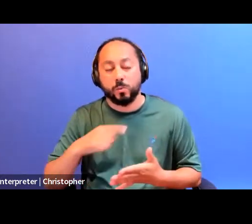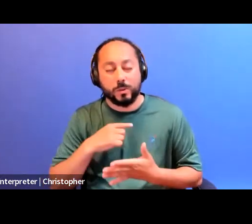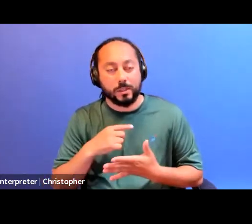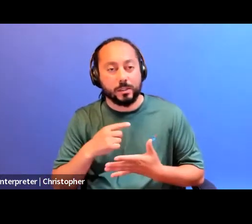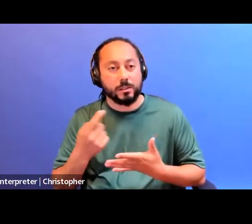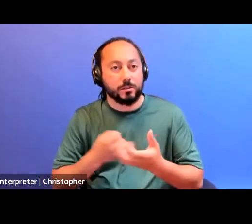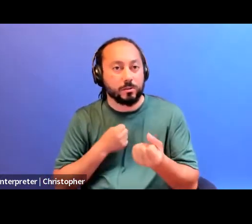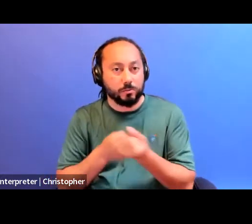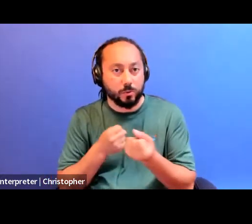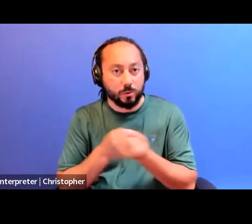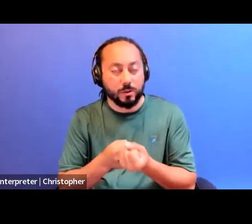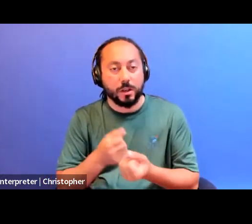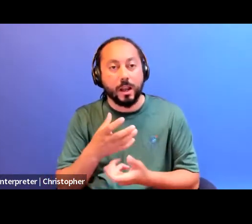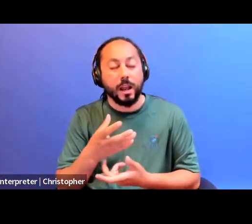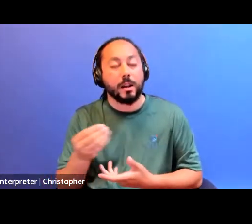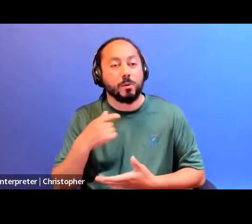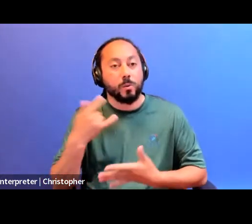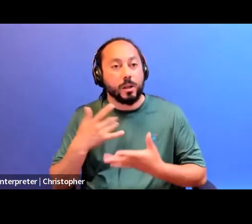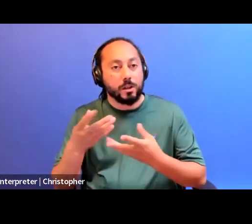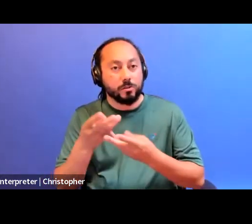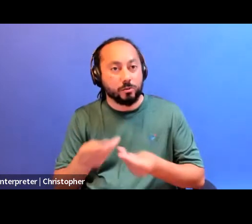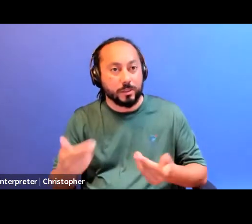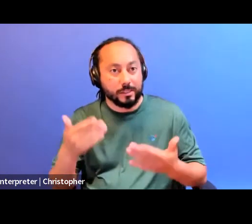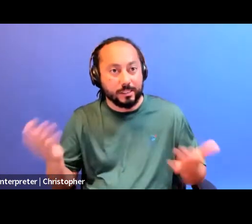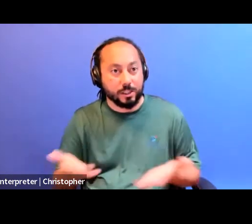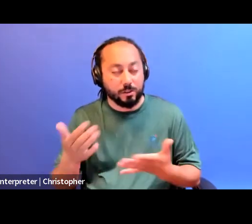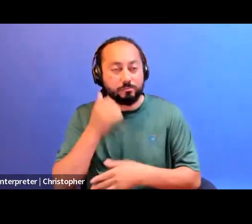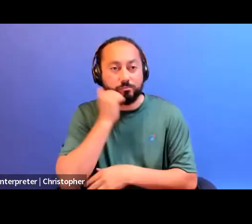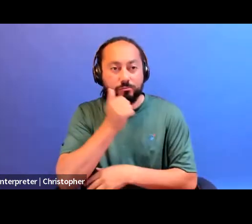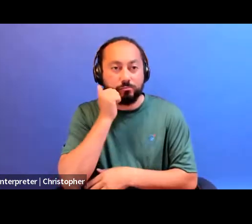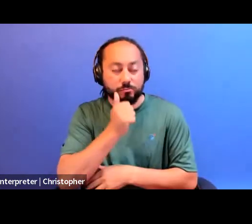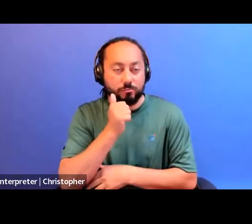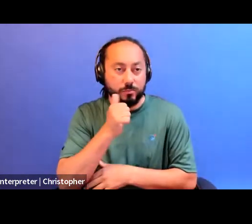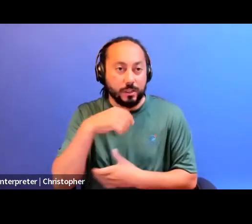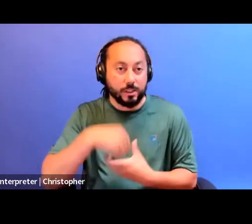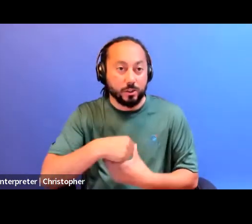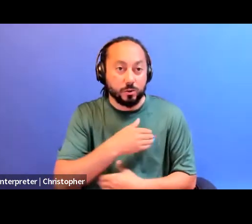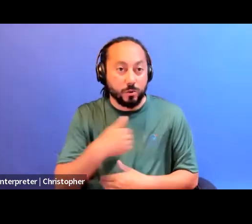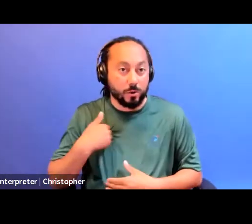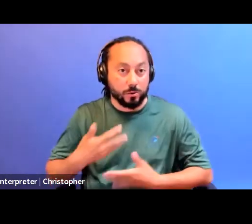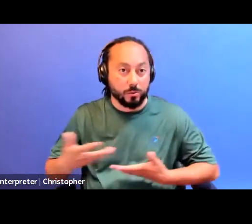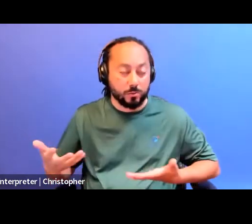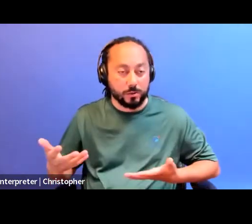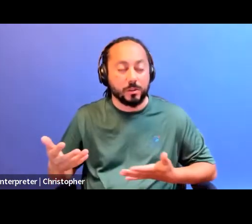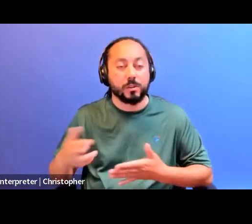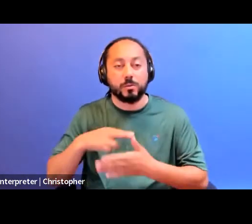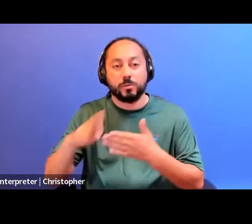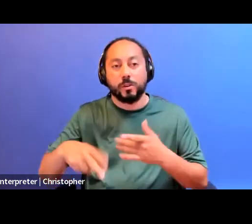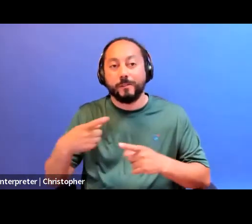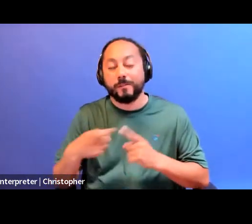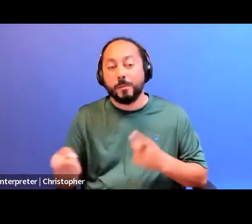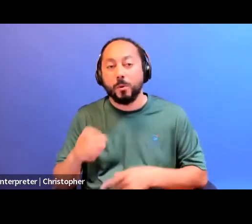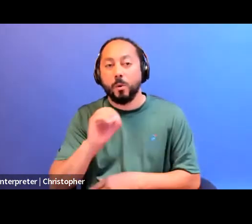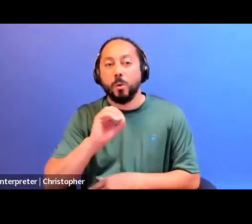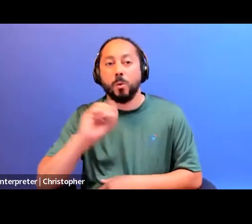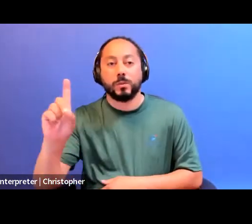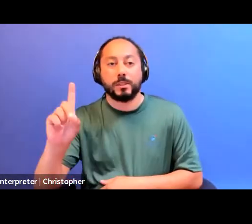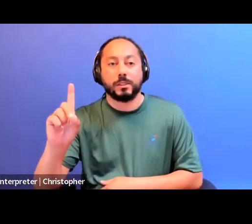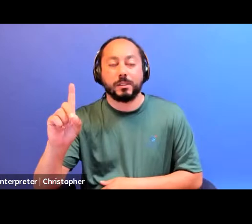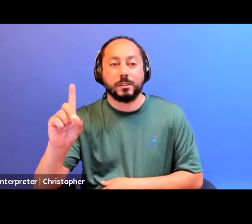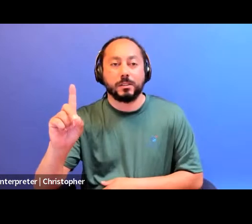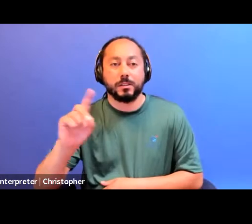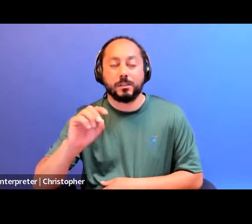address here on a daily basis in Toronto is the results of the overdose crisis, as well as